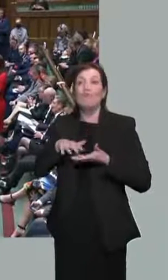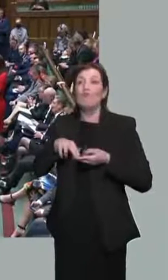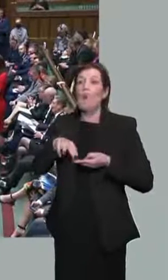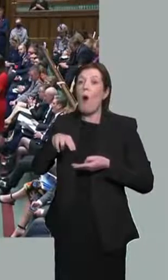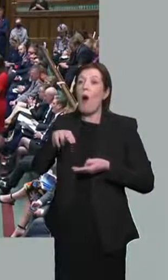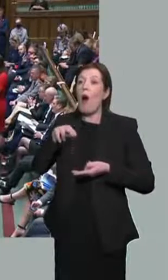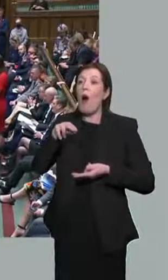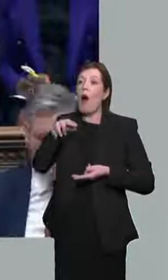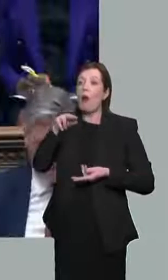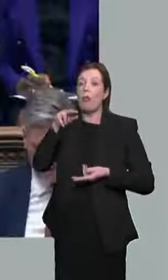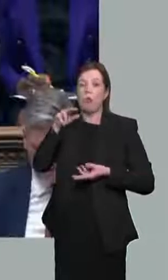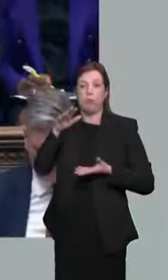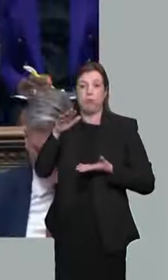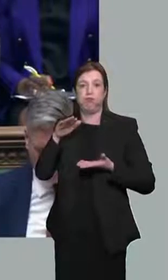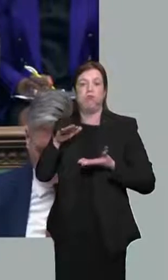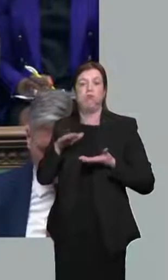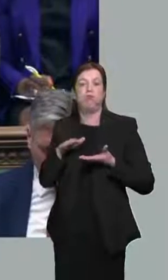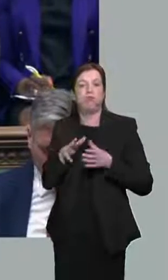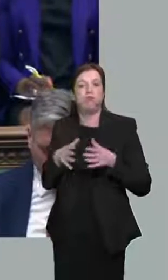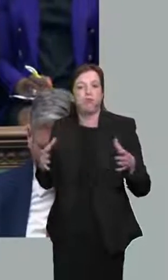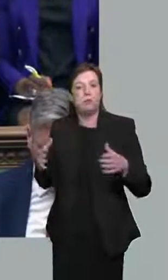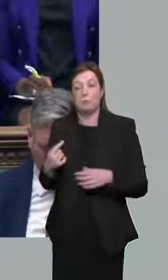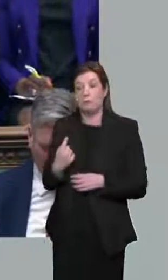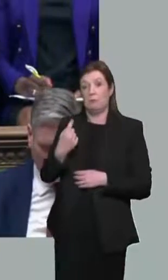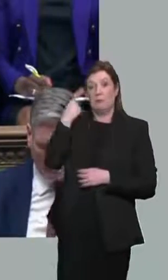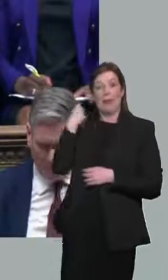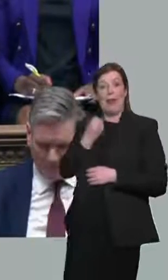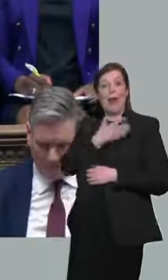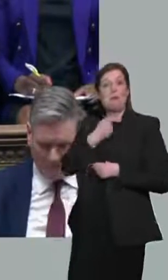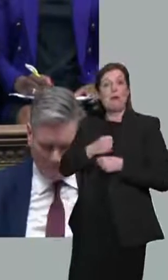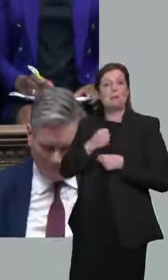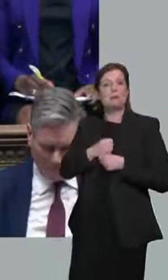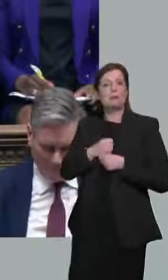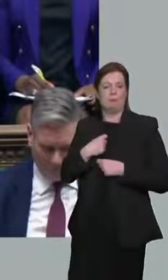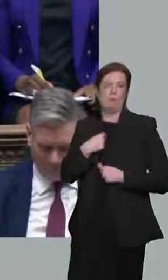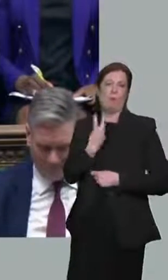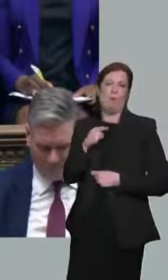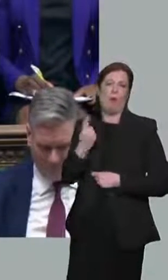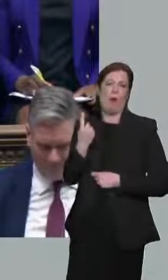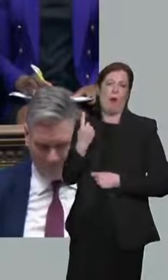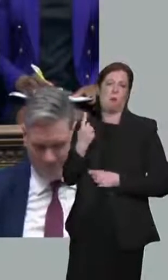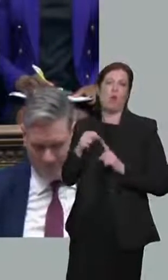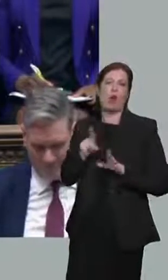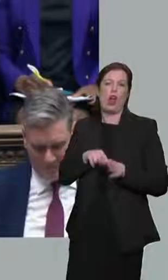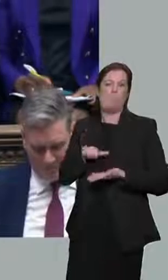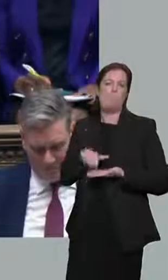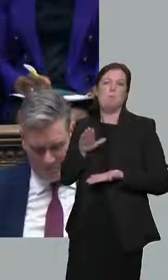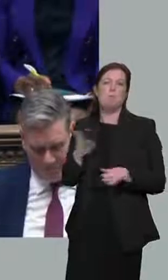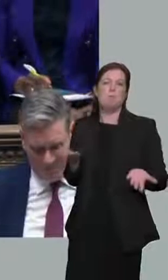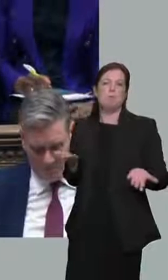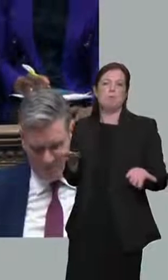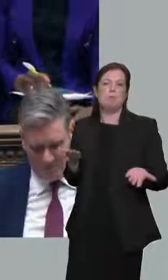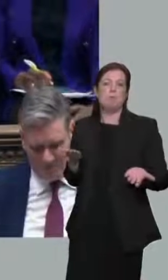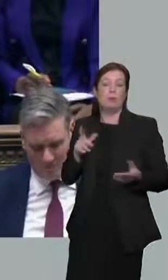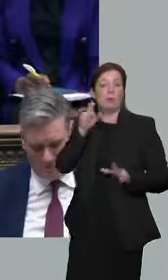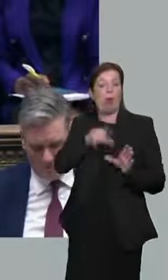major economy. With the last Labour government, economic growth was 2.1 per cent a year. Under the